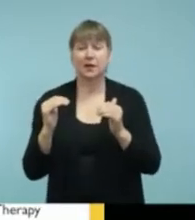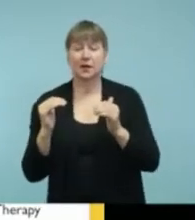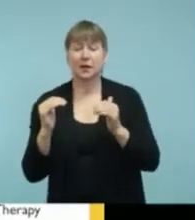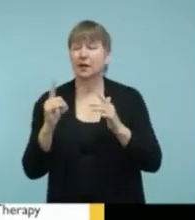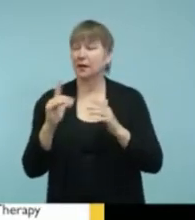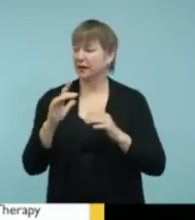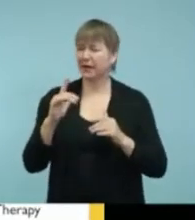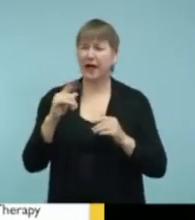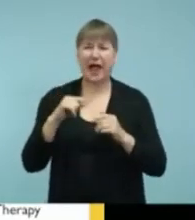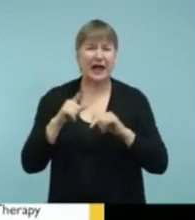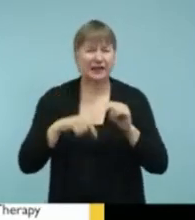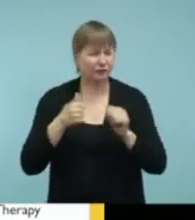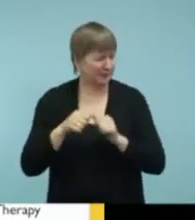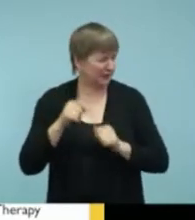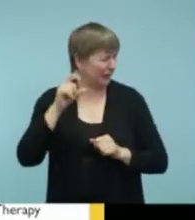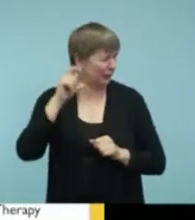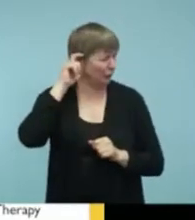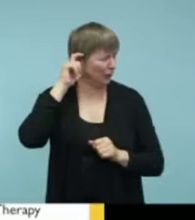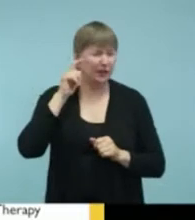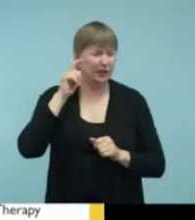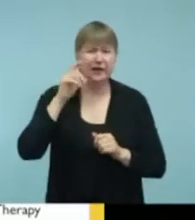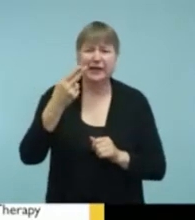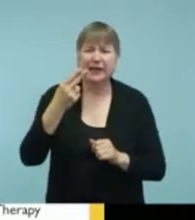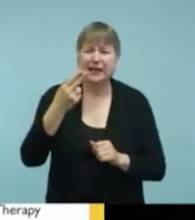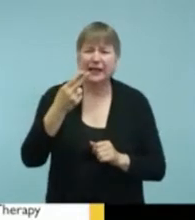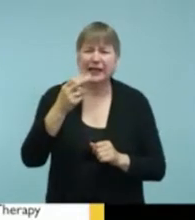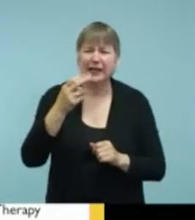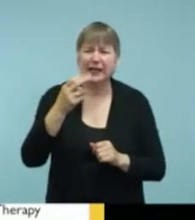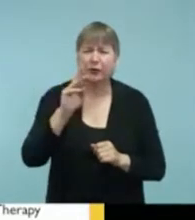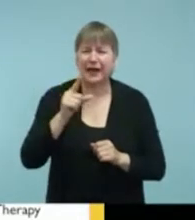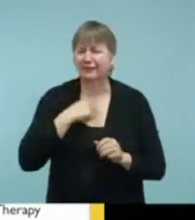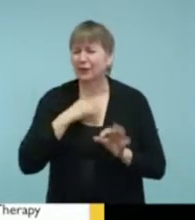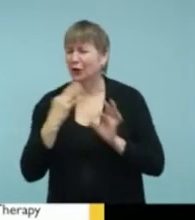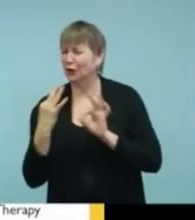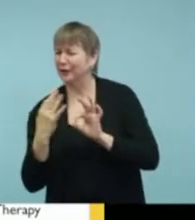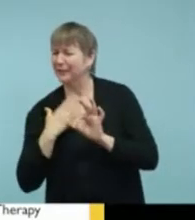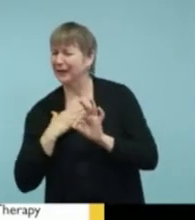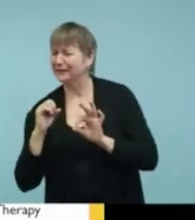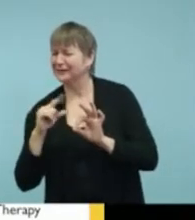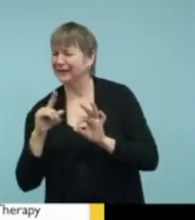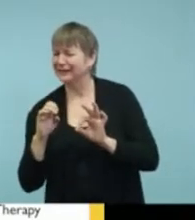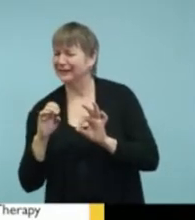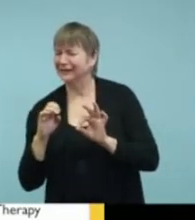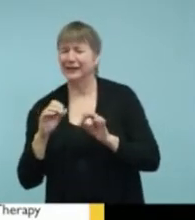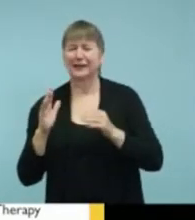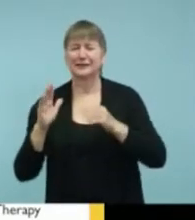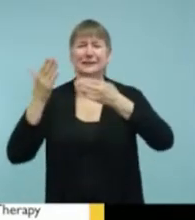I can't remember. Let me see what it is. Hold on. Let me look on my slide here that I can see.